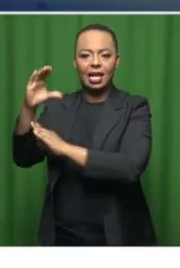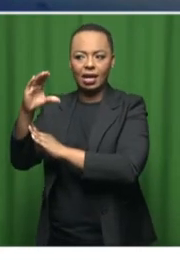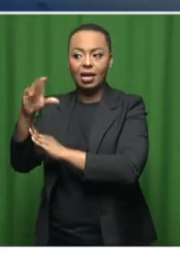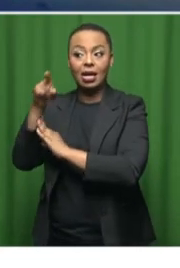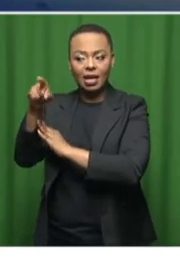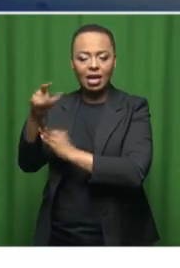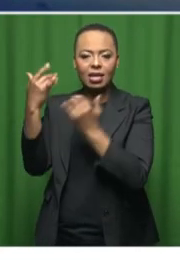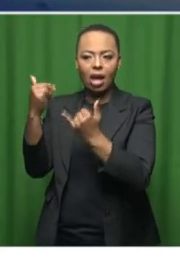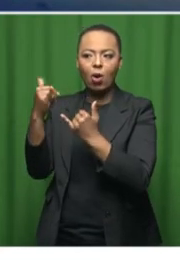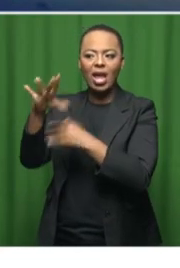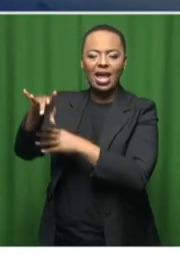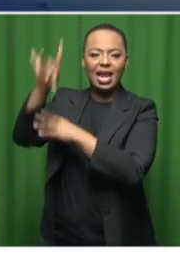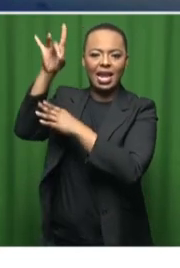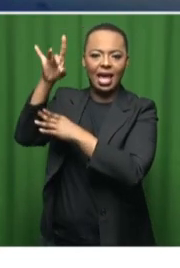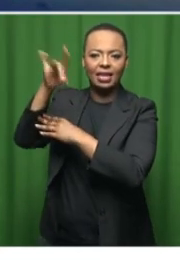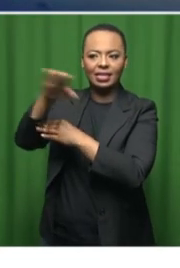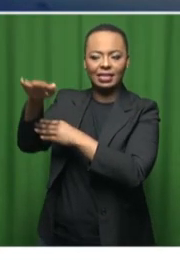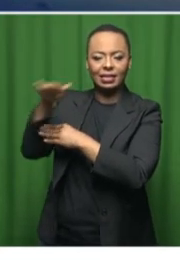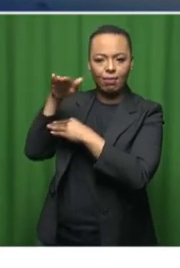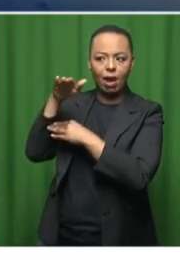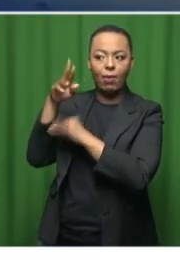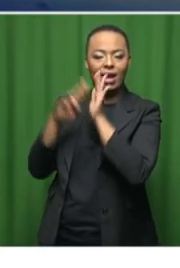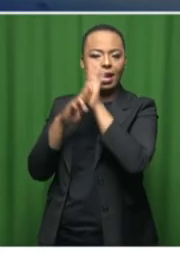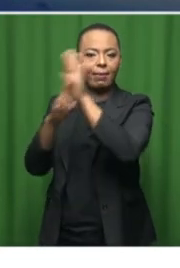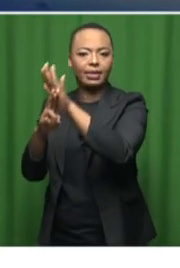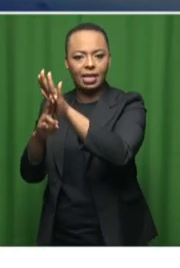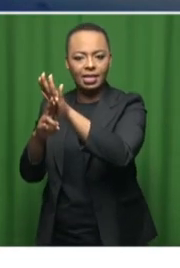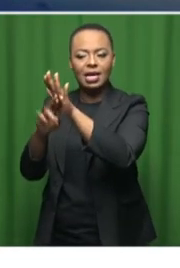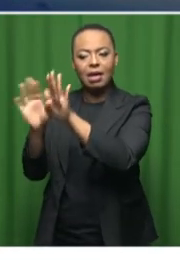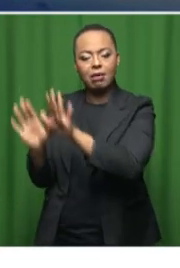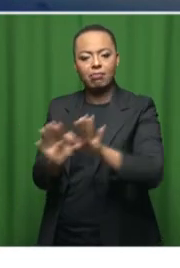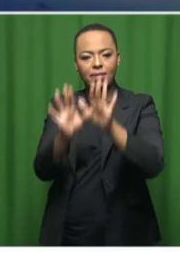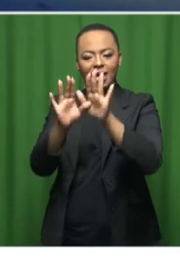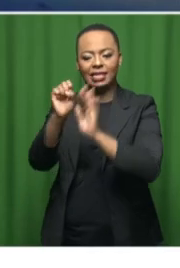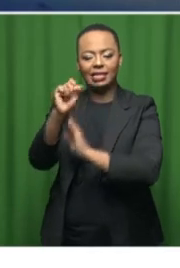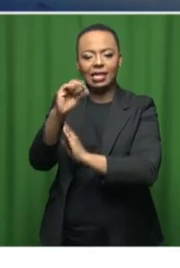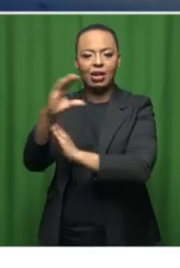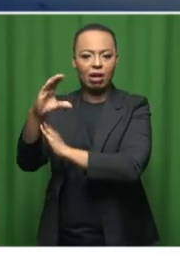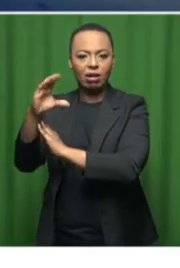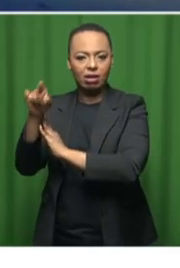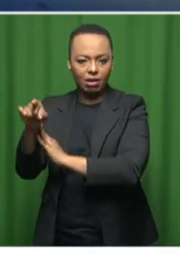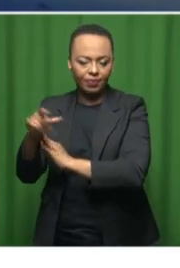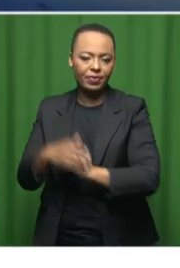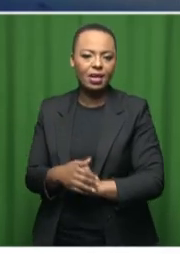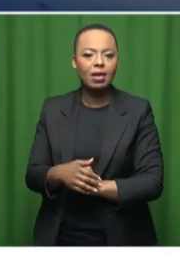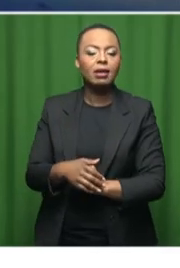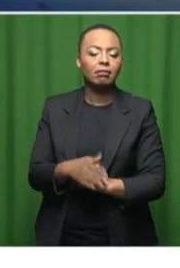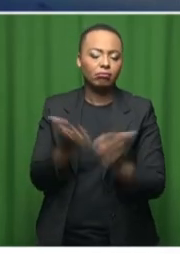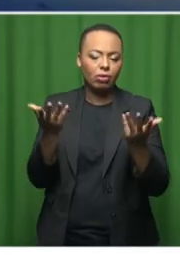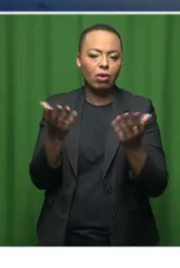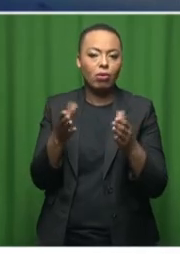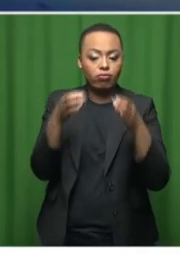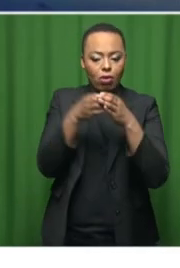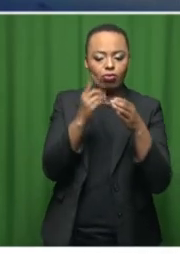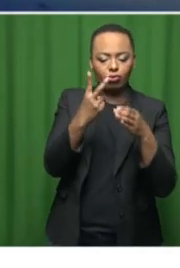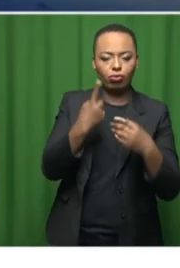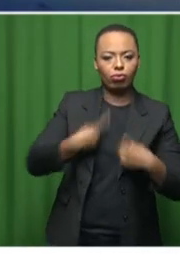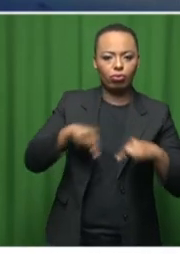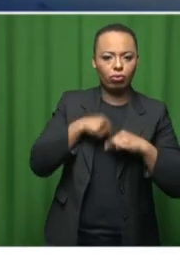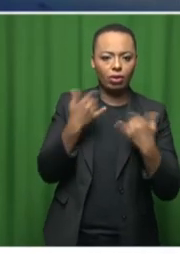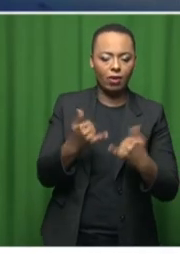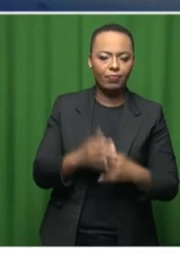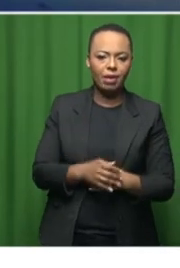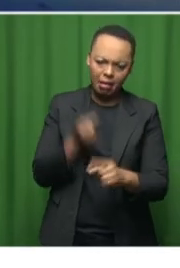elected this time around to represent the Sardeg region and other countries as well like that. That is where we are. We went there to